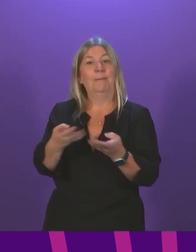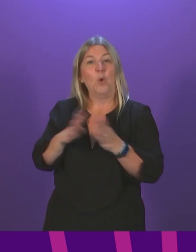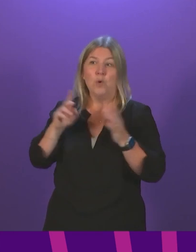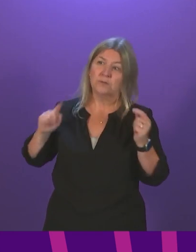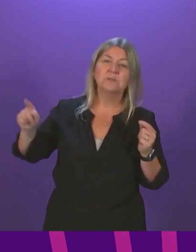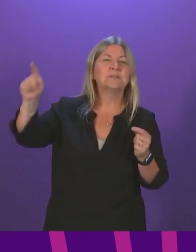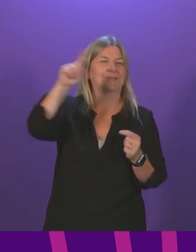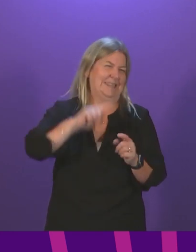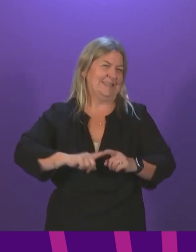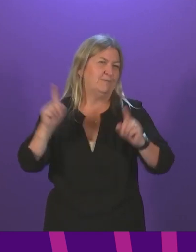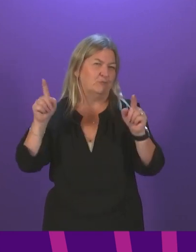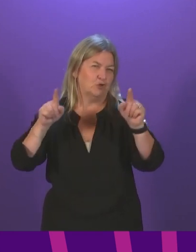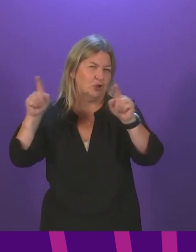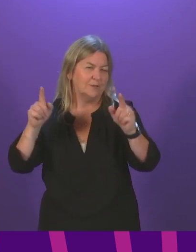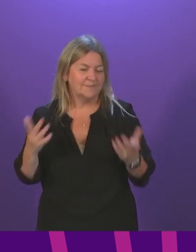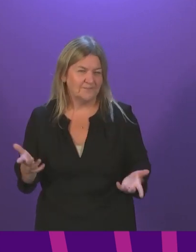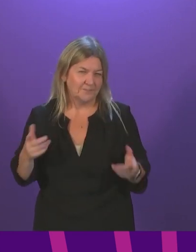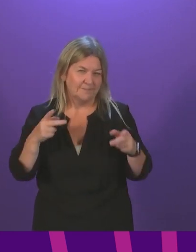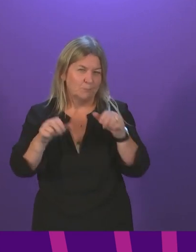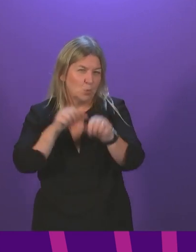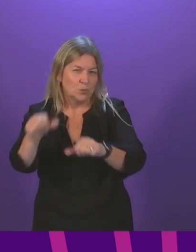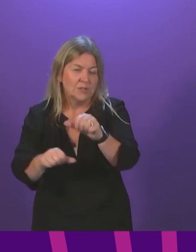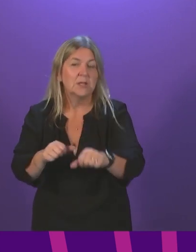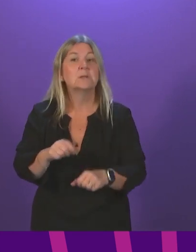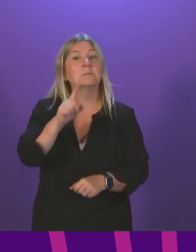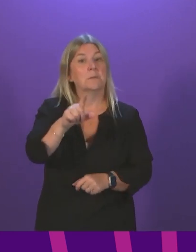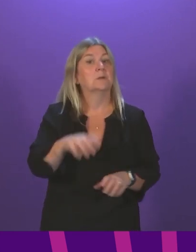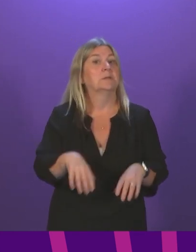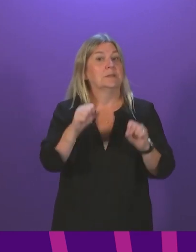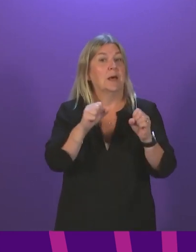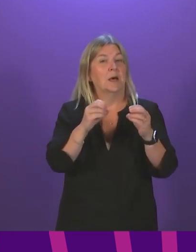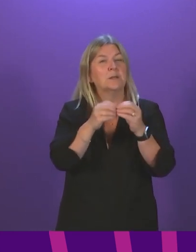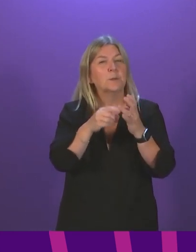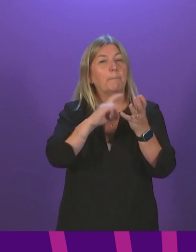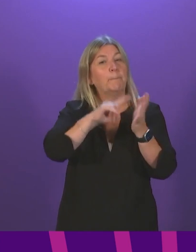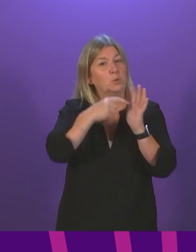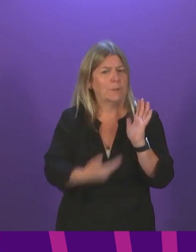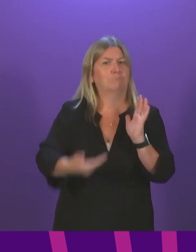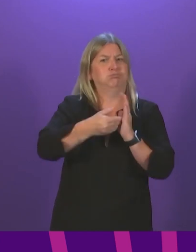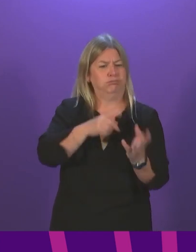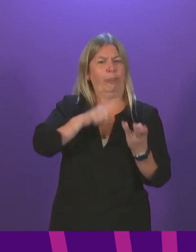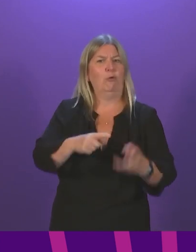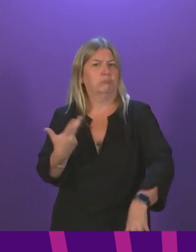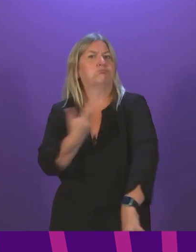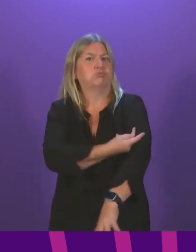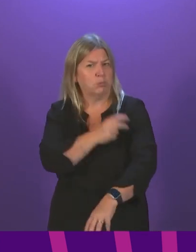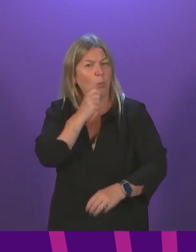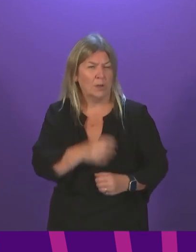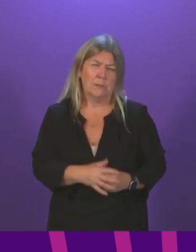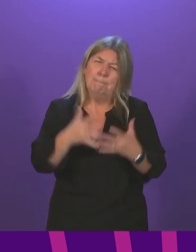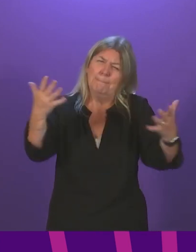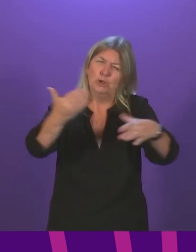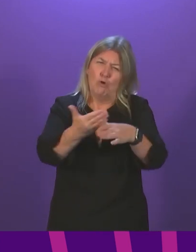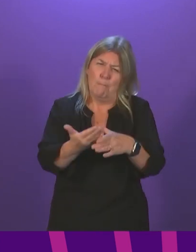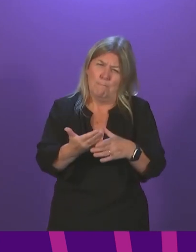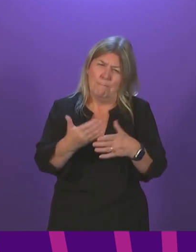first together with the booster COVID vaccine in our older residents' care homes. This is a massive undertaking